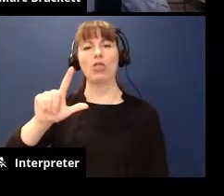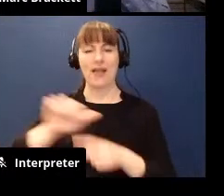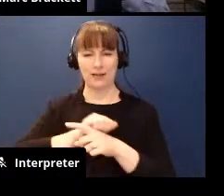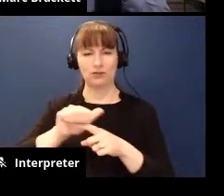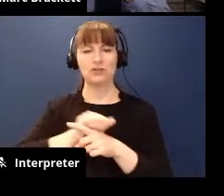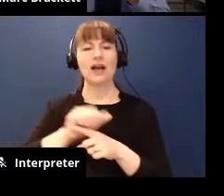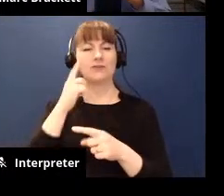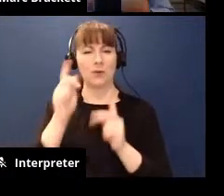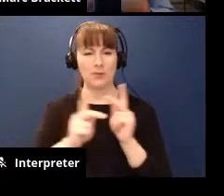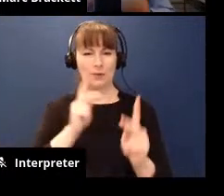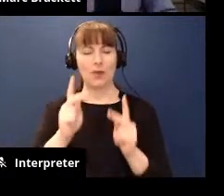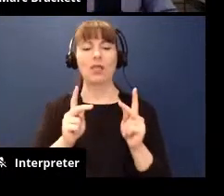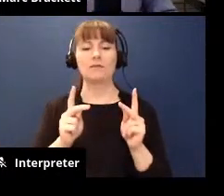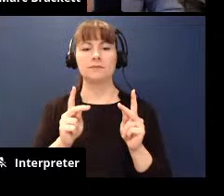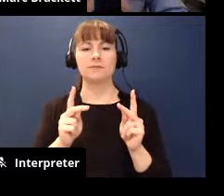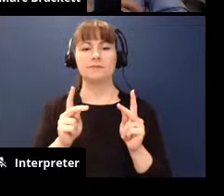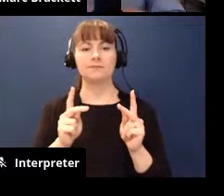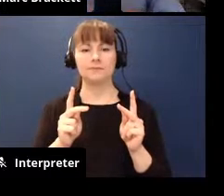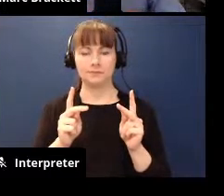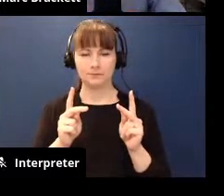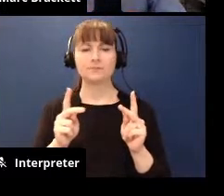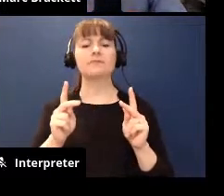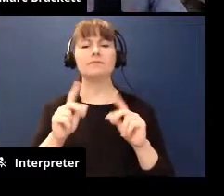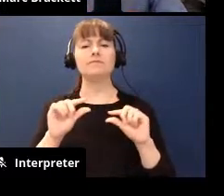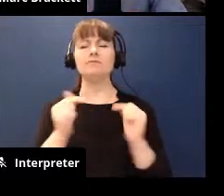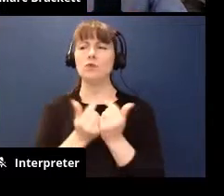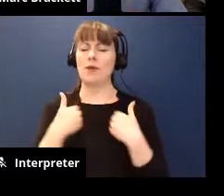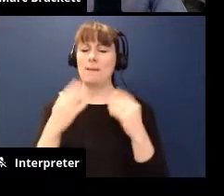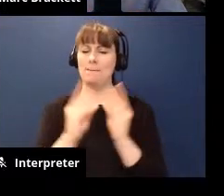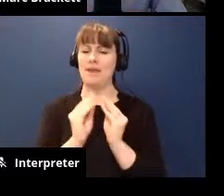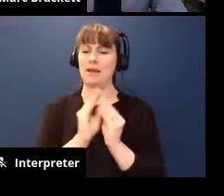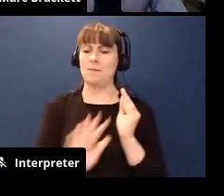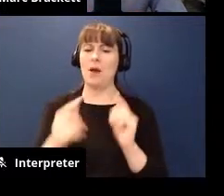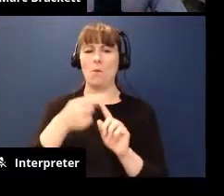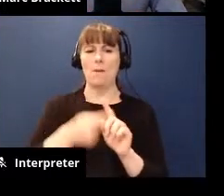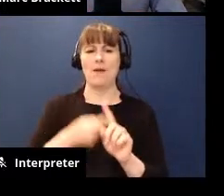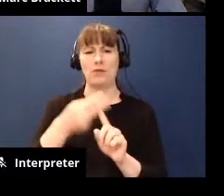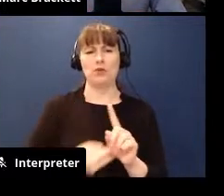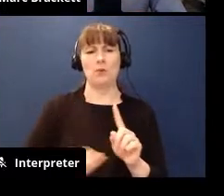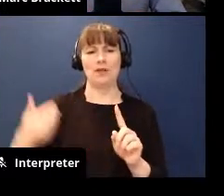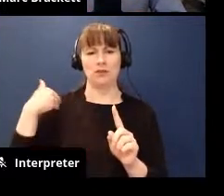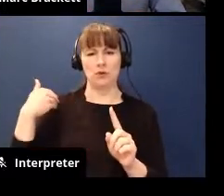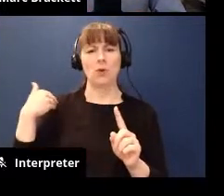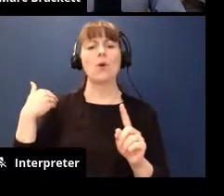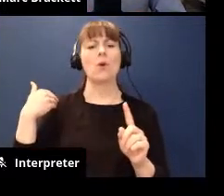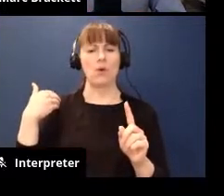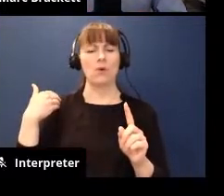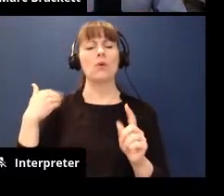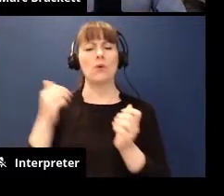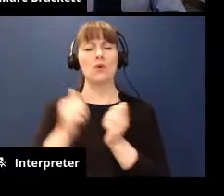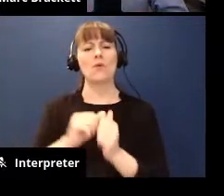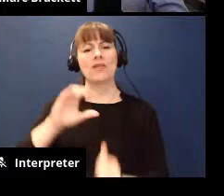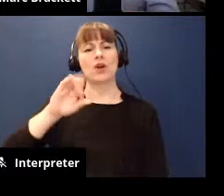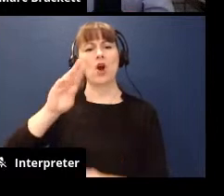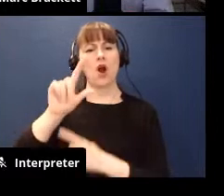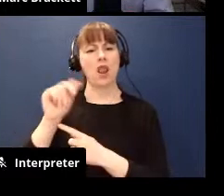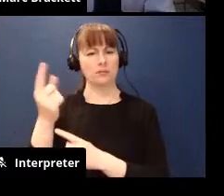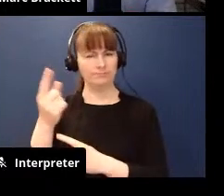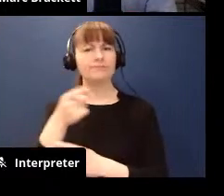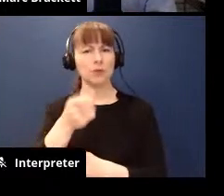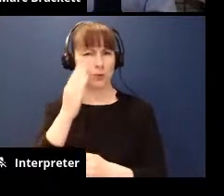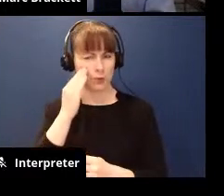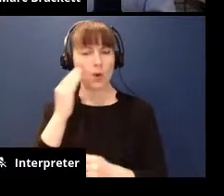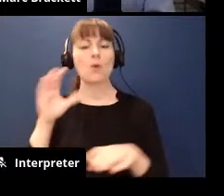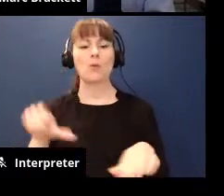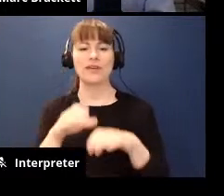had a great um ed on air about a month or two ago with carla tintilla philobear who i know you know yeah we did some